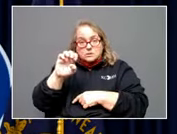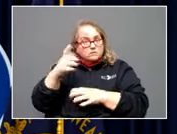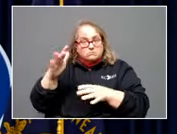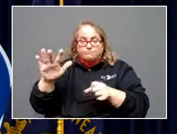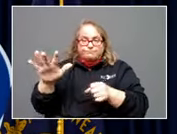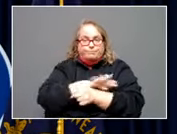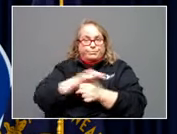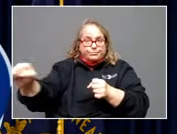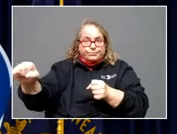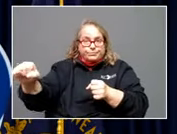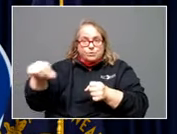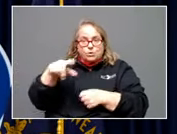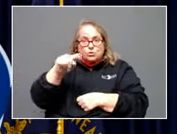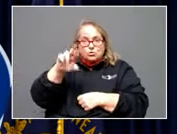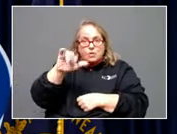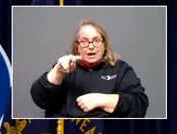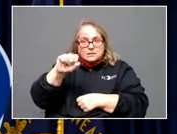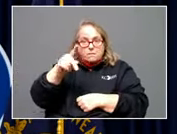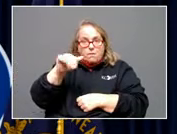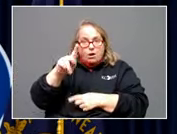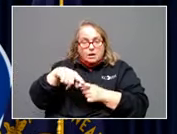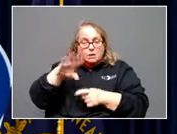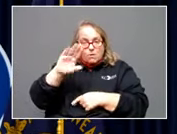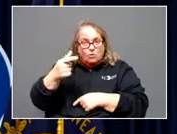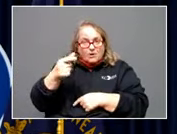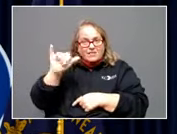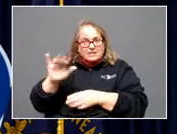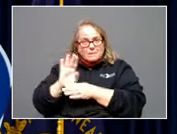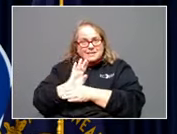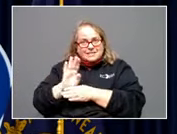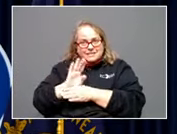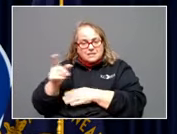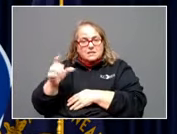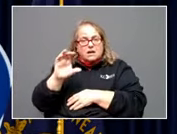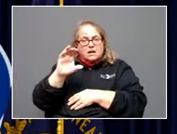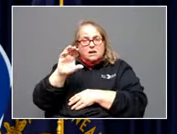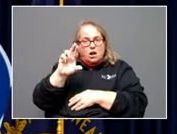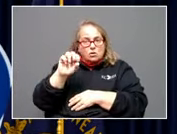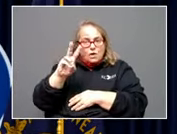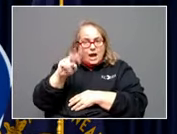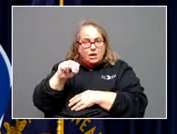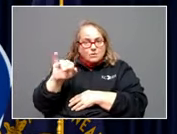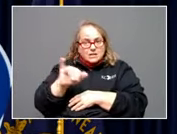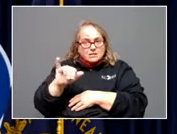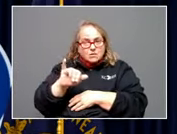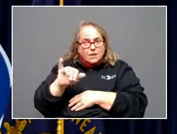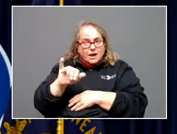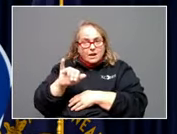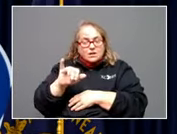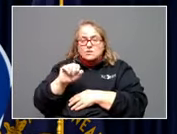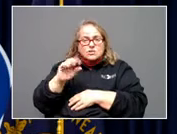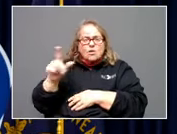Trans Park in Bowling Green as well. It went through businesses. I think it hit Crown as well. So those won't be lost,